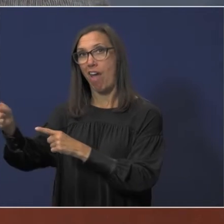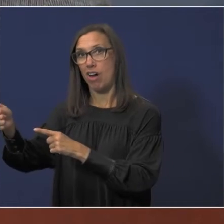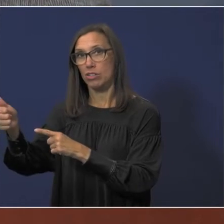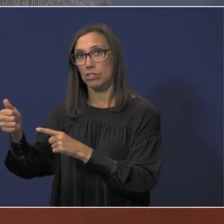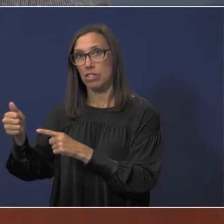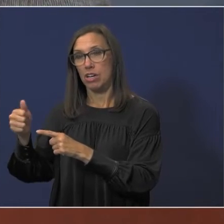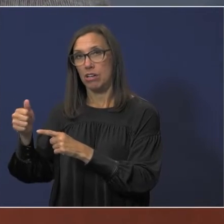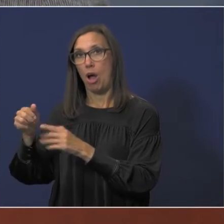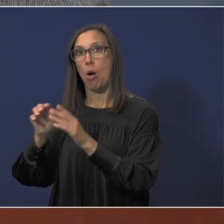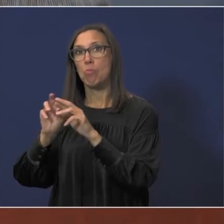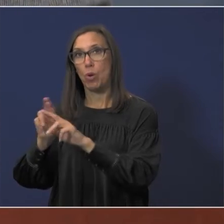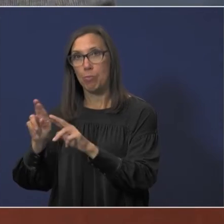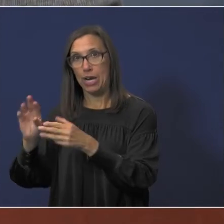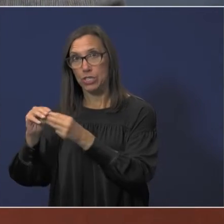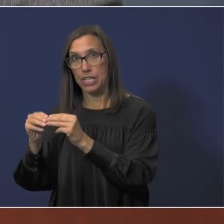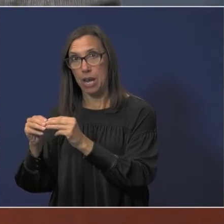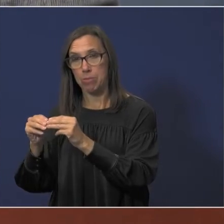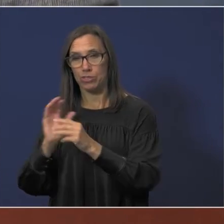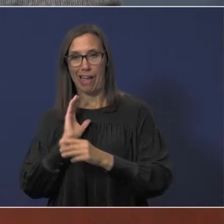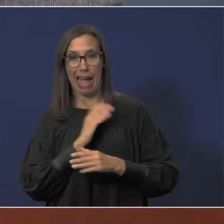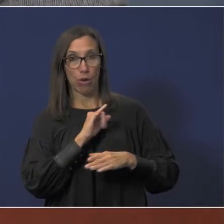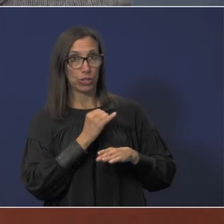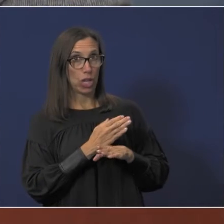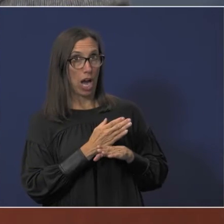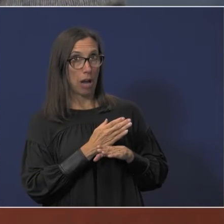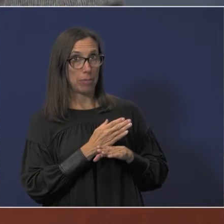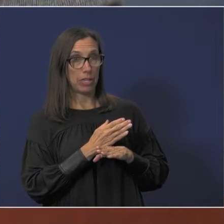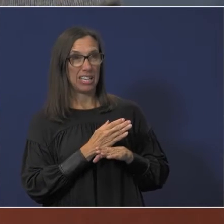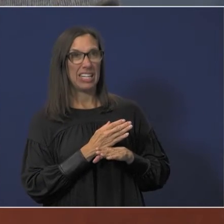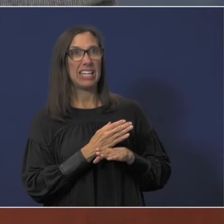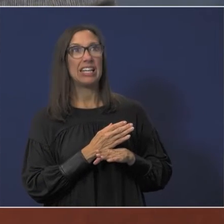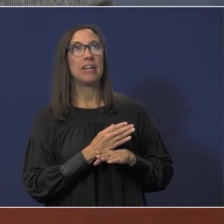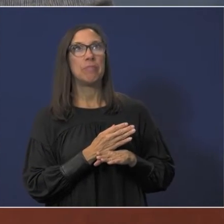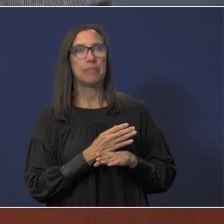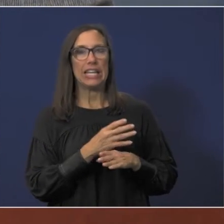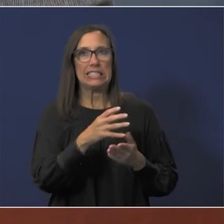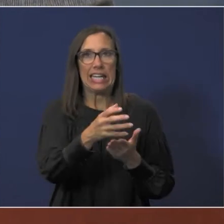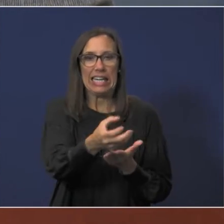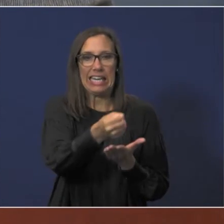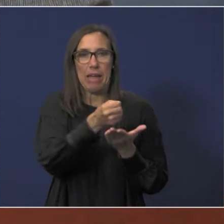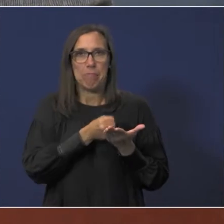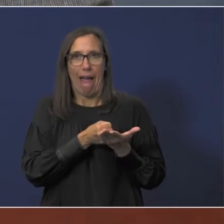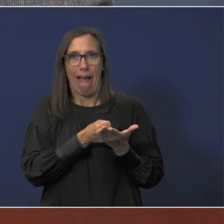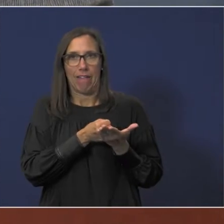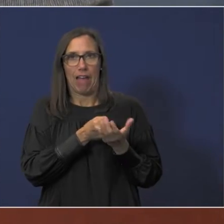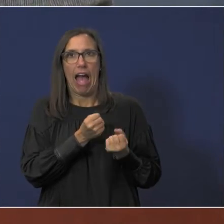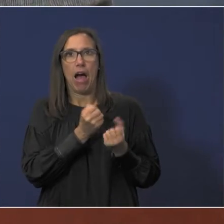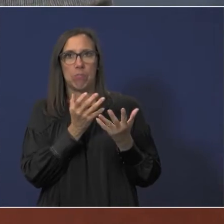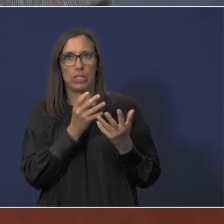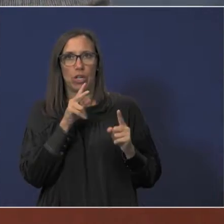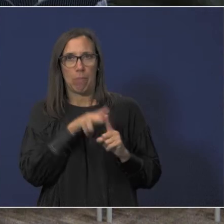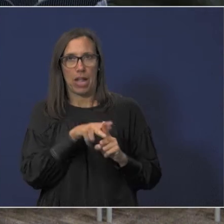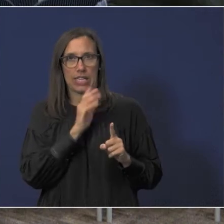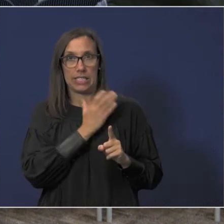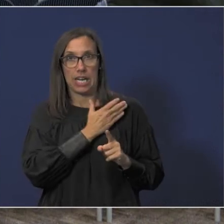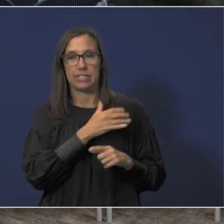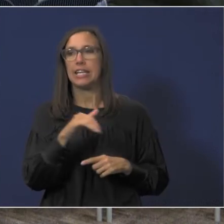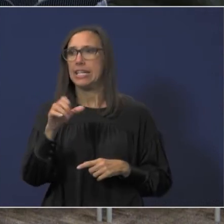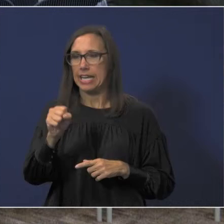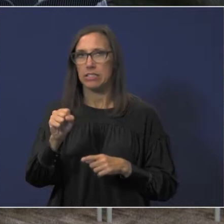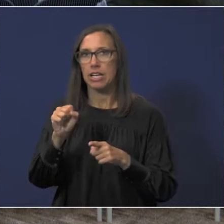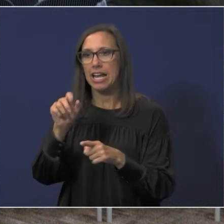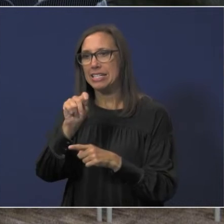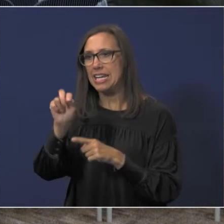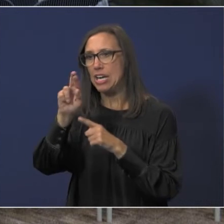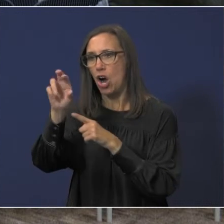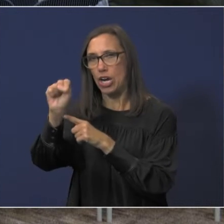auditing the numbers our only job is to extract that portion that applies to us that is correct in fact uh the